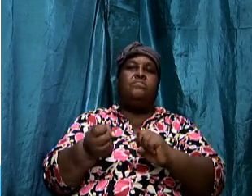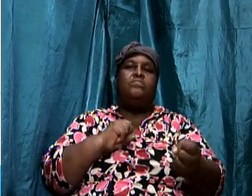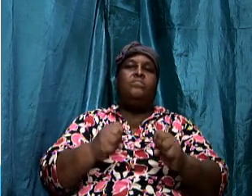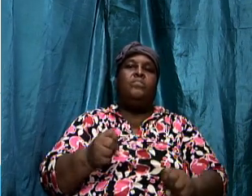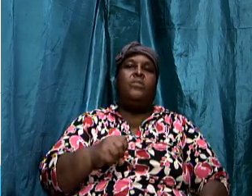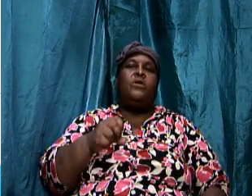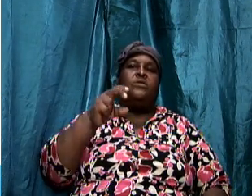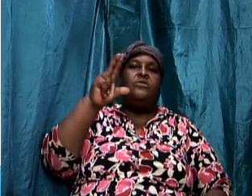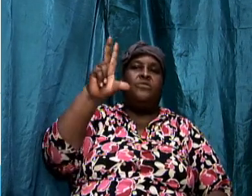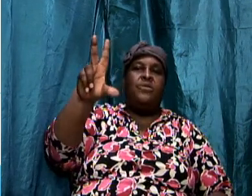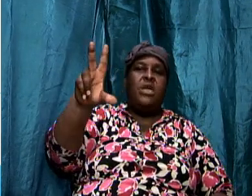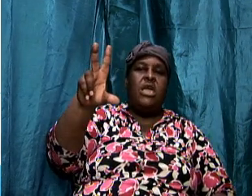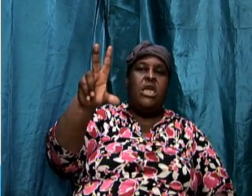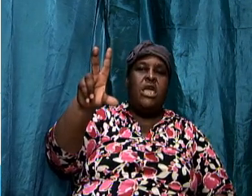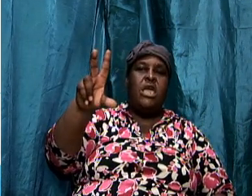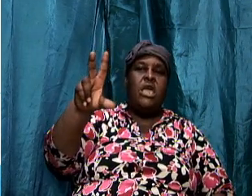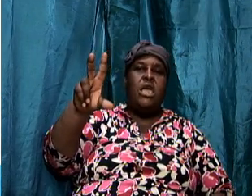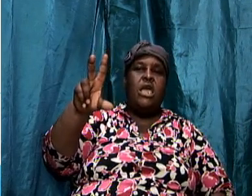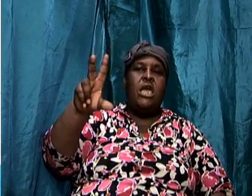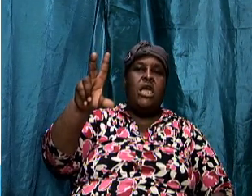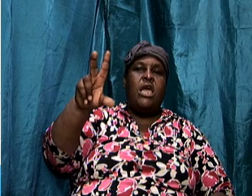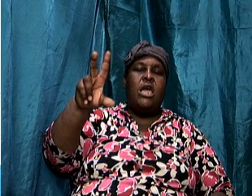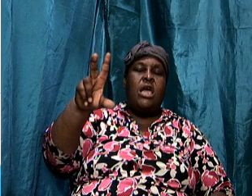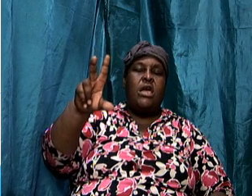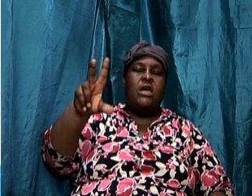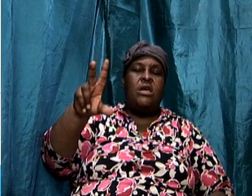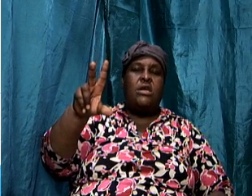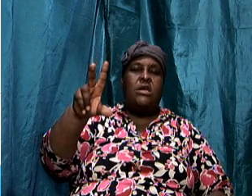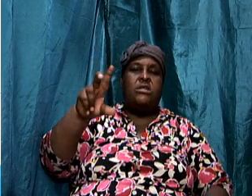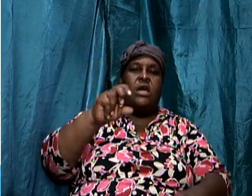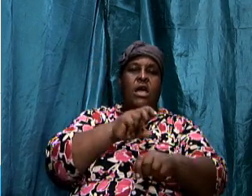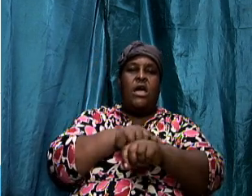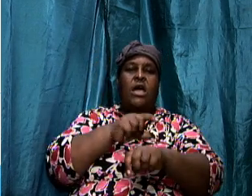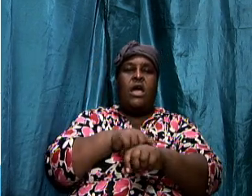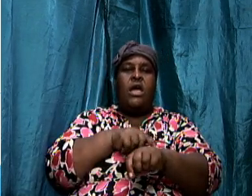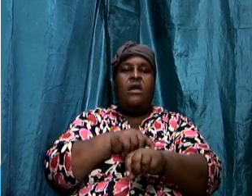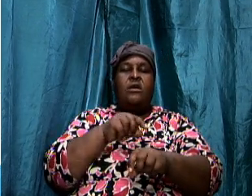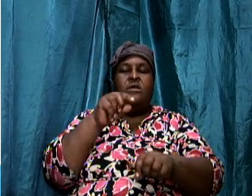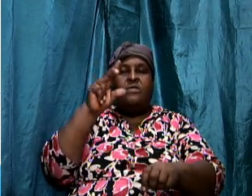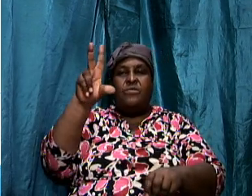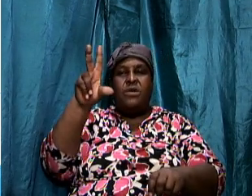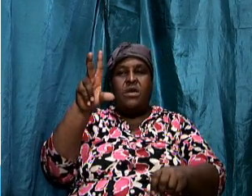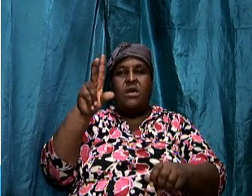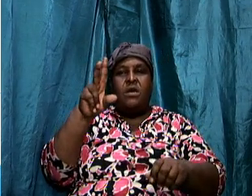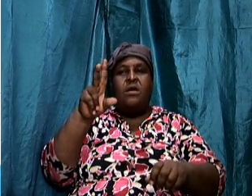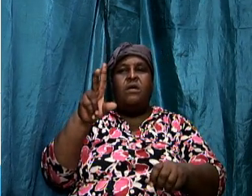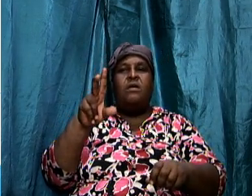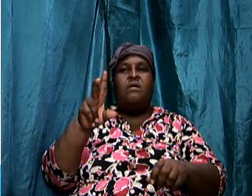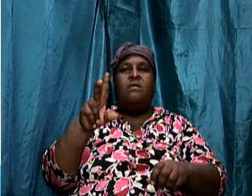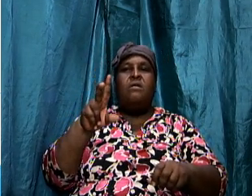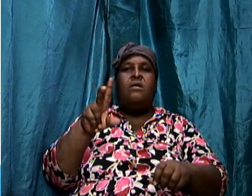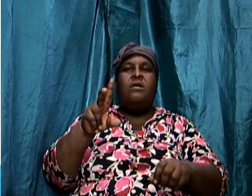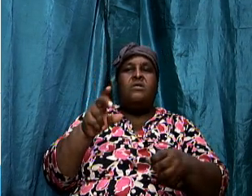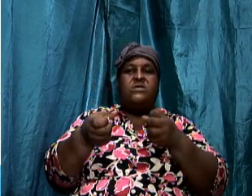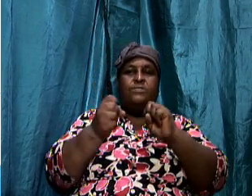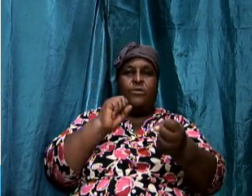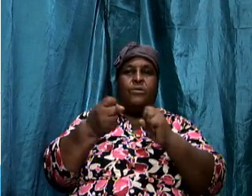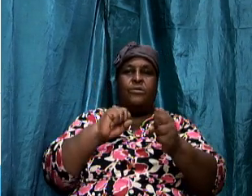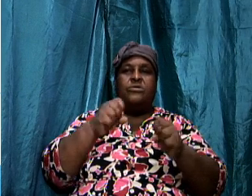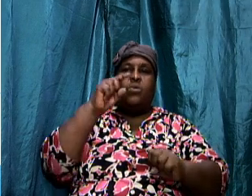that takes place in this palestra one